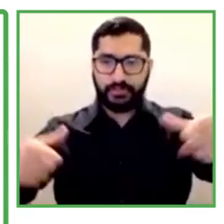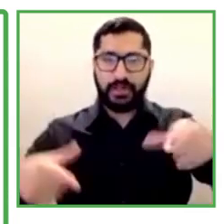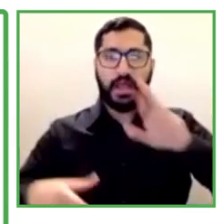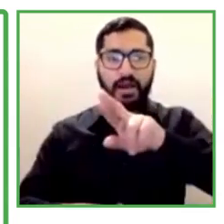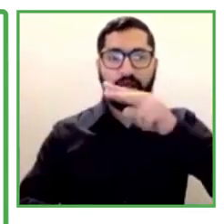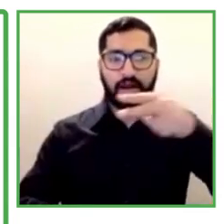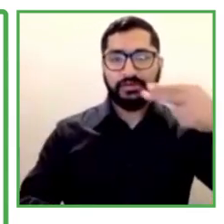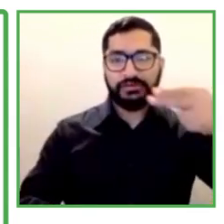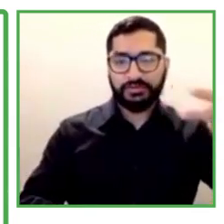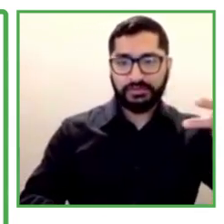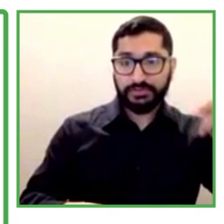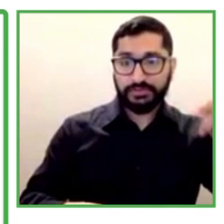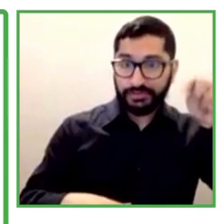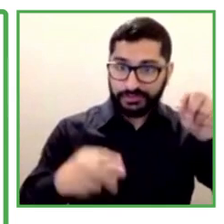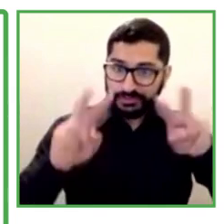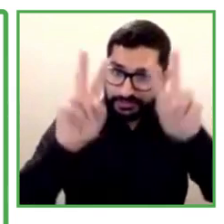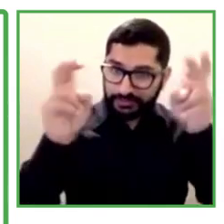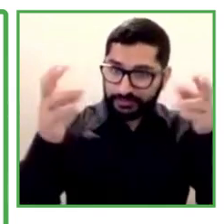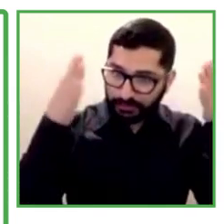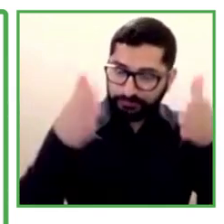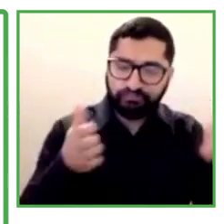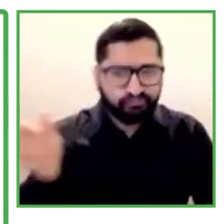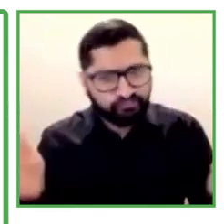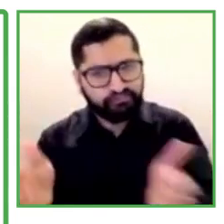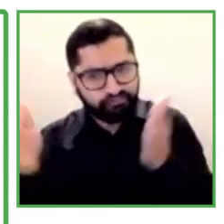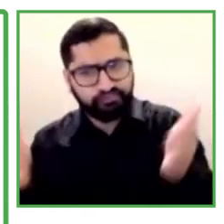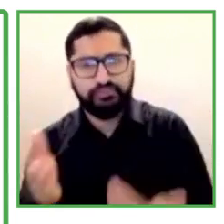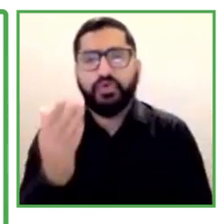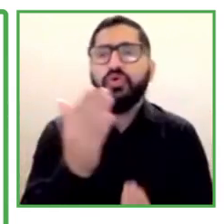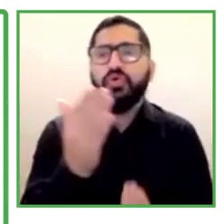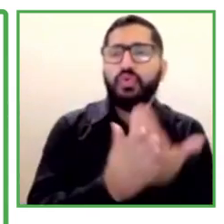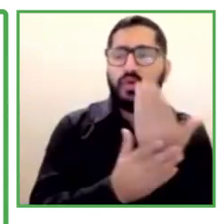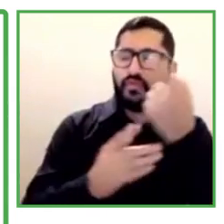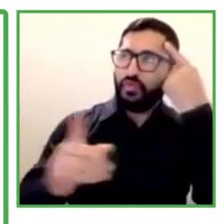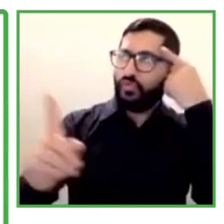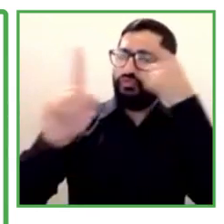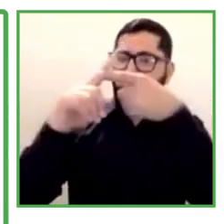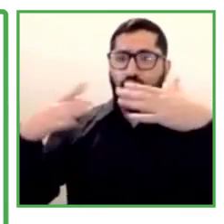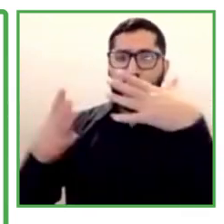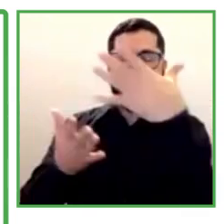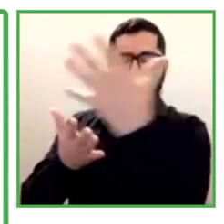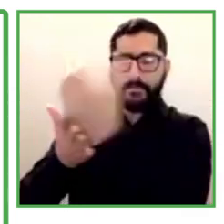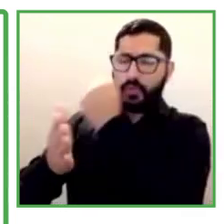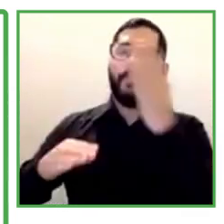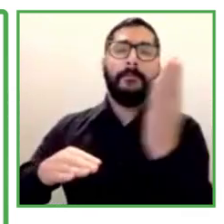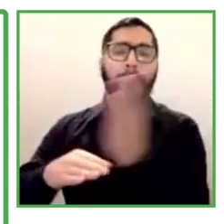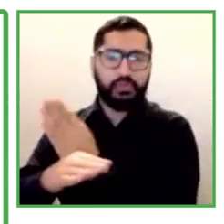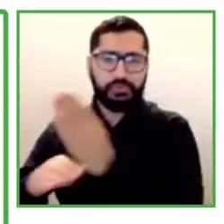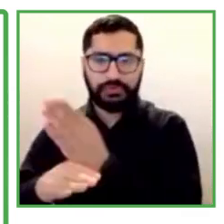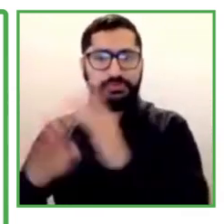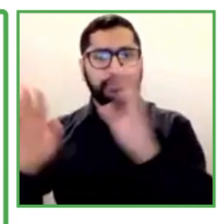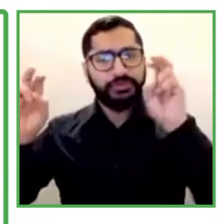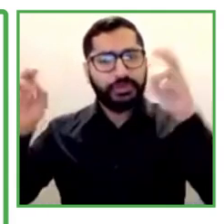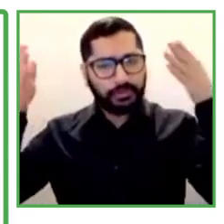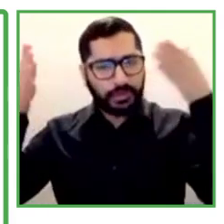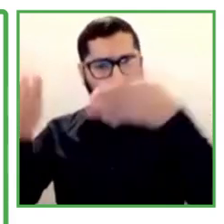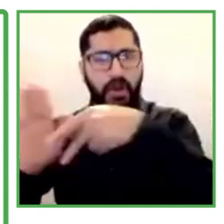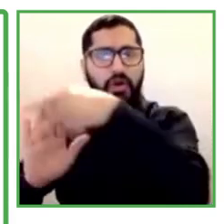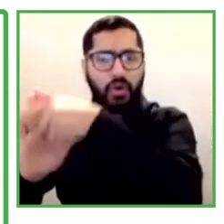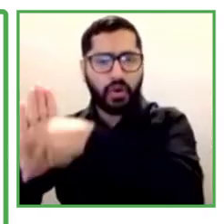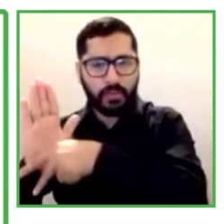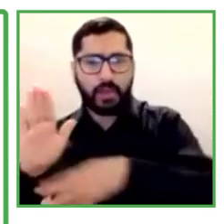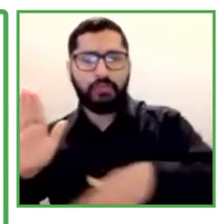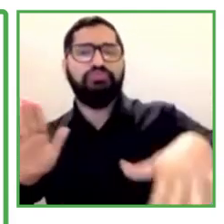that generates new challenges for the companies in terms of regulations, culture,